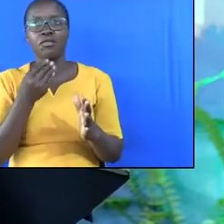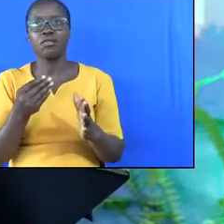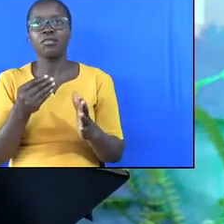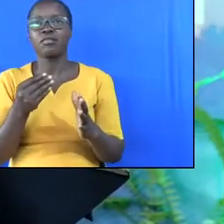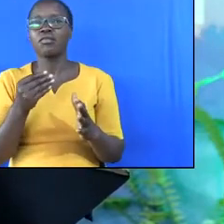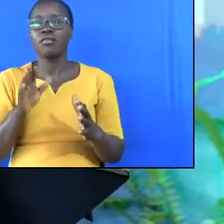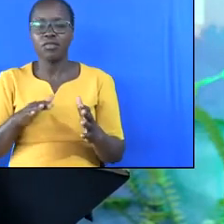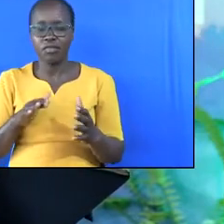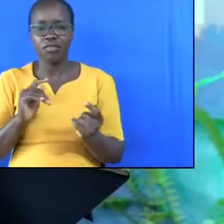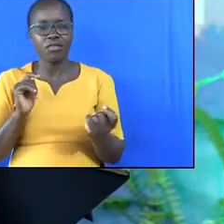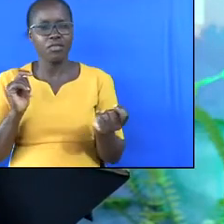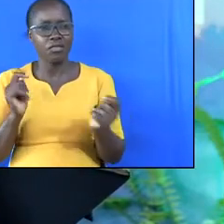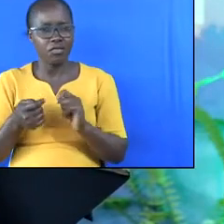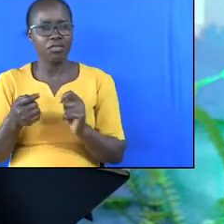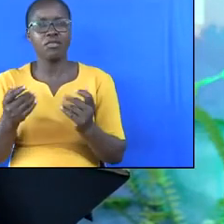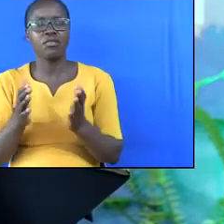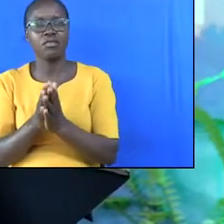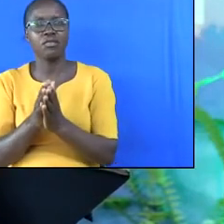to new creatures.